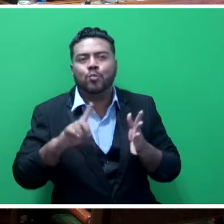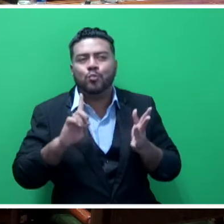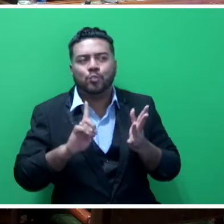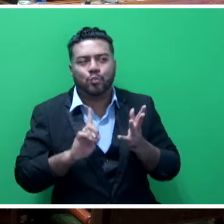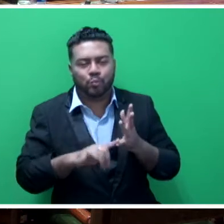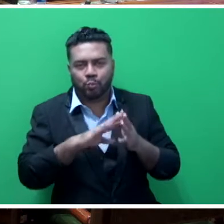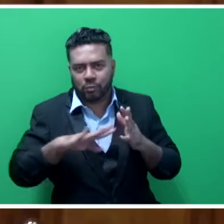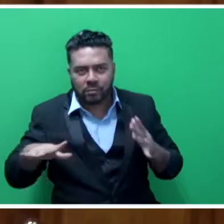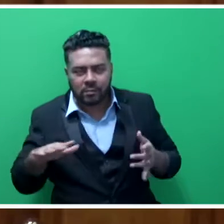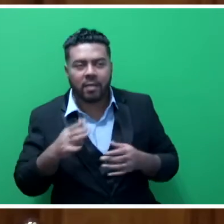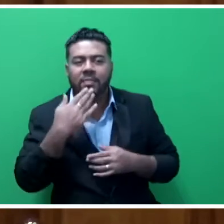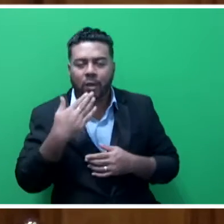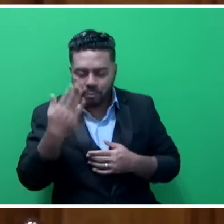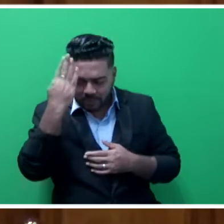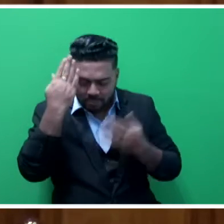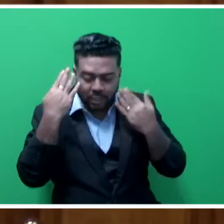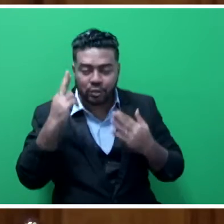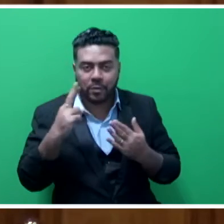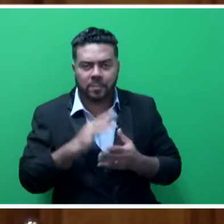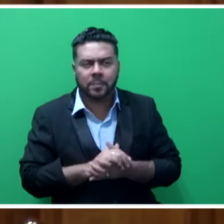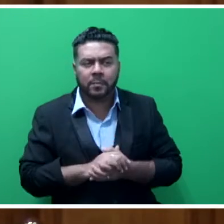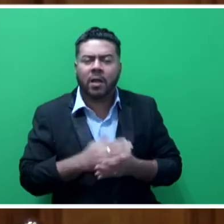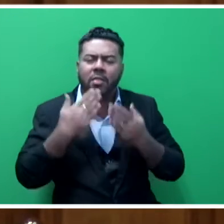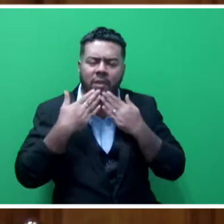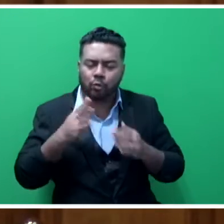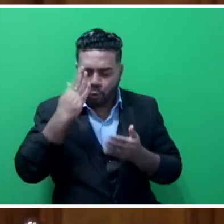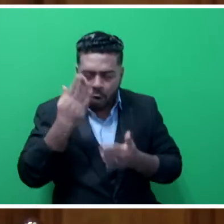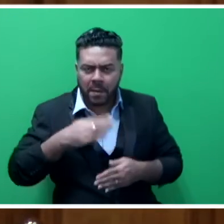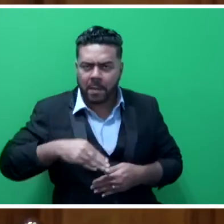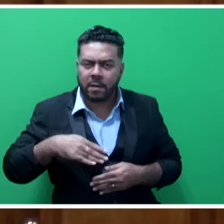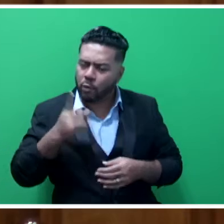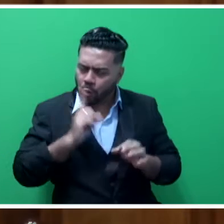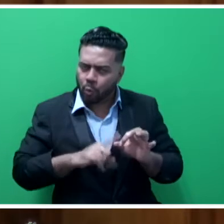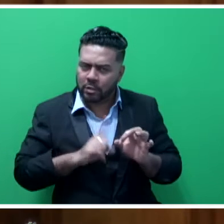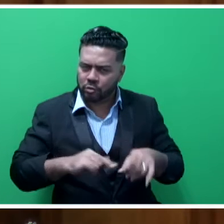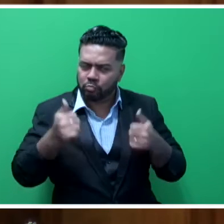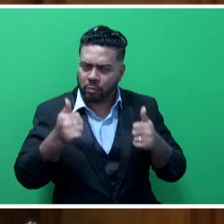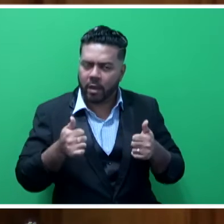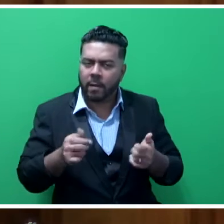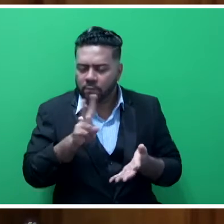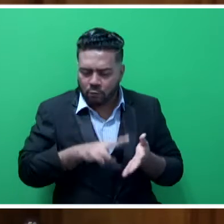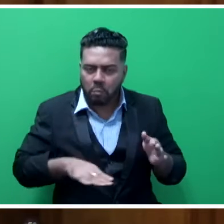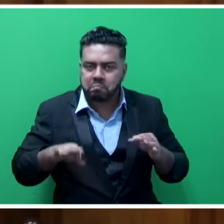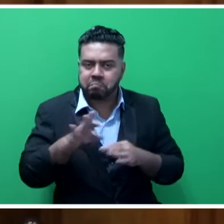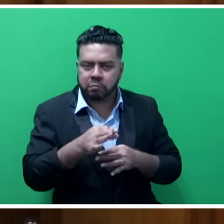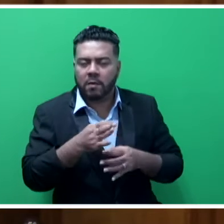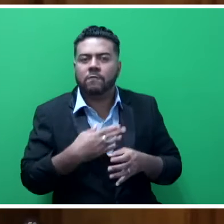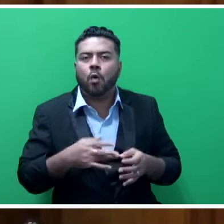Thank you, Mr Speaker, sir, and thank you to the Honourable Member for the question and for stepping in for the Honourable Ngavoka.